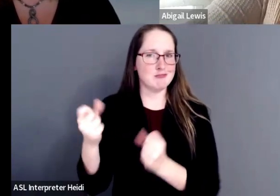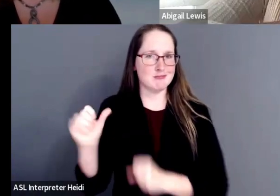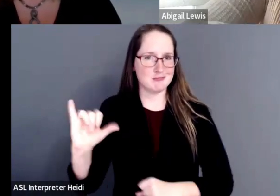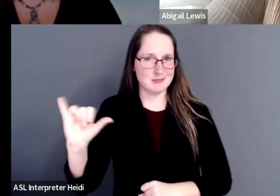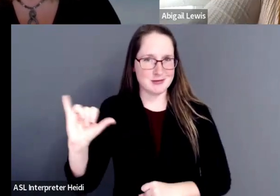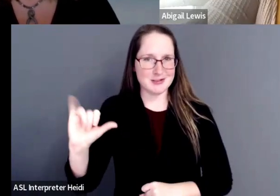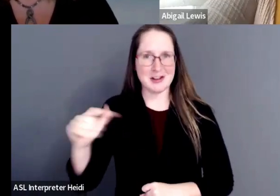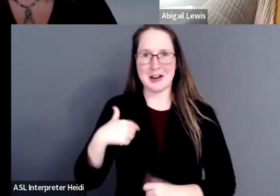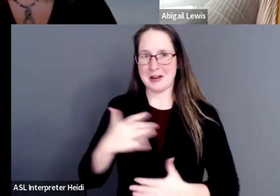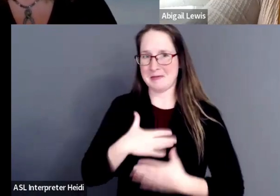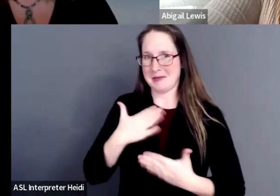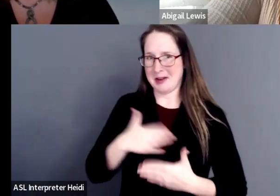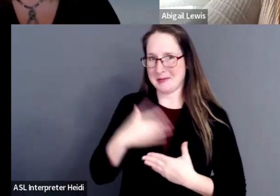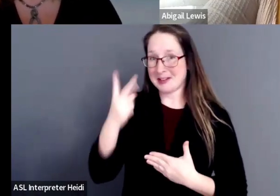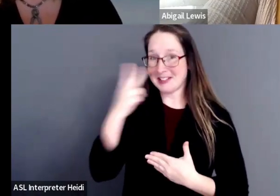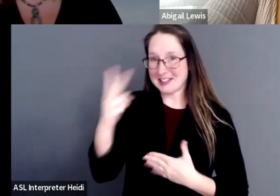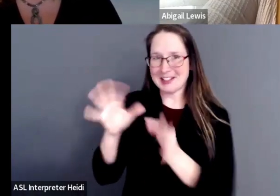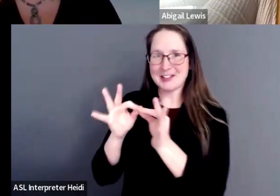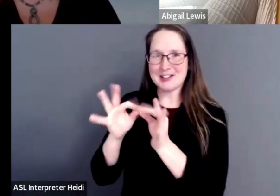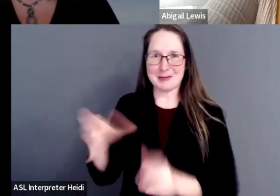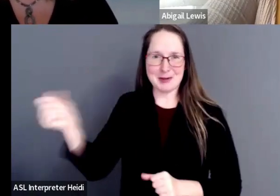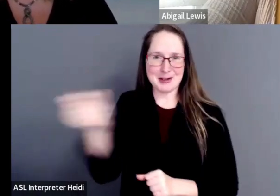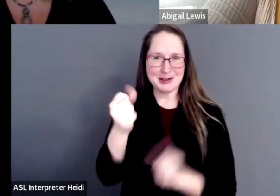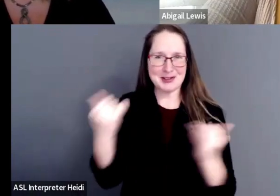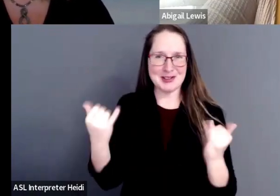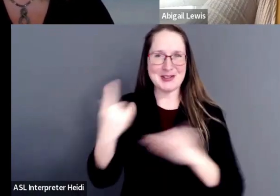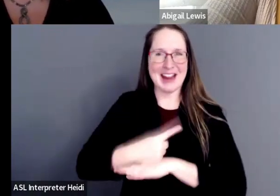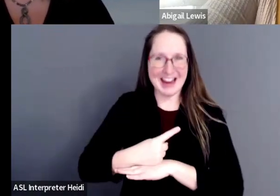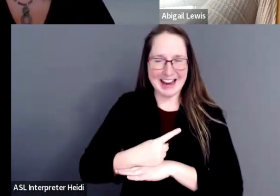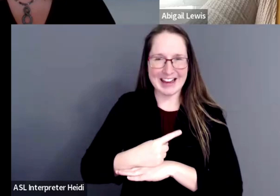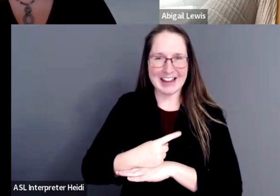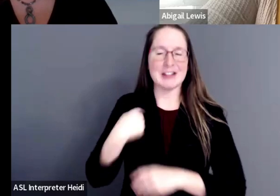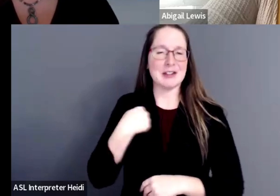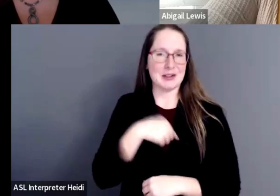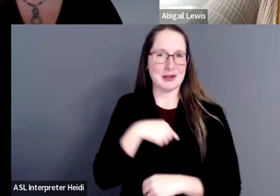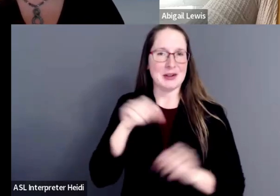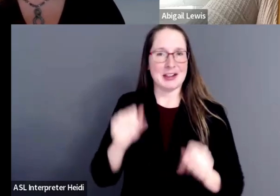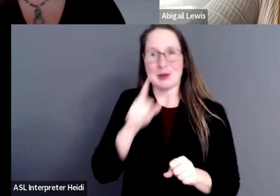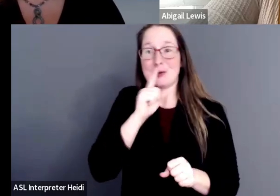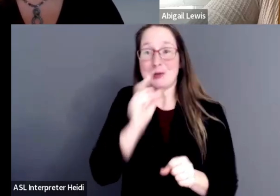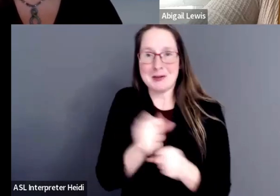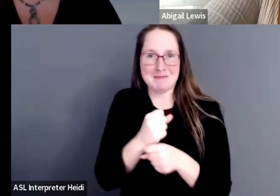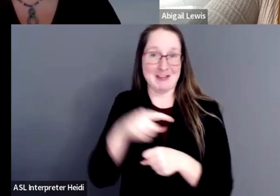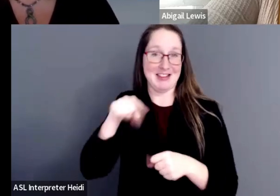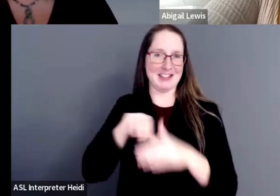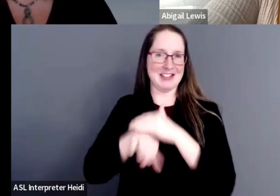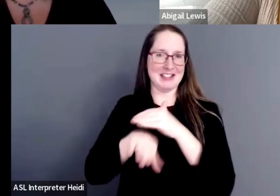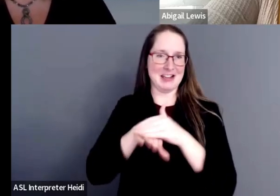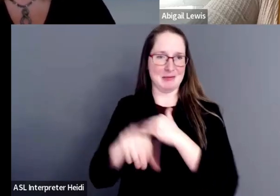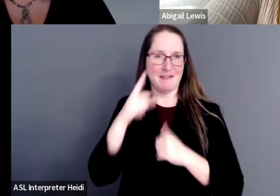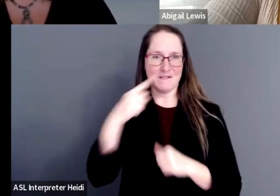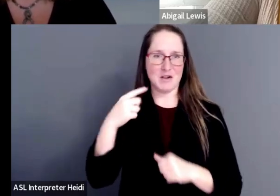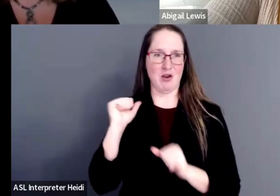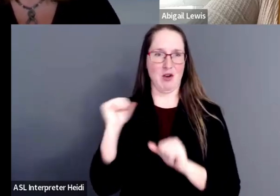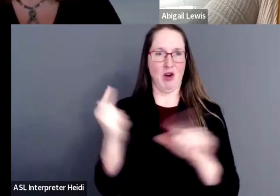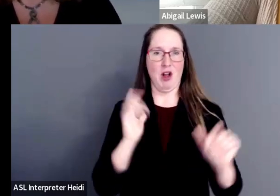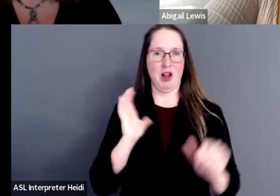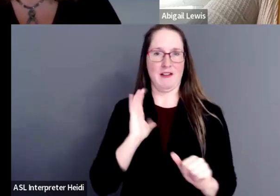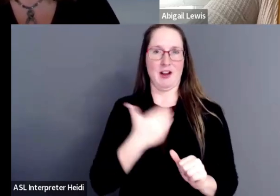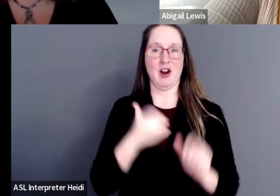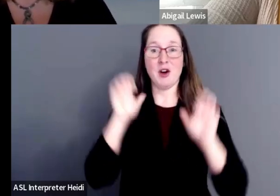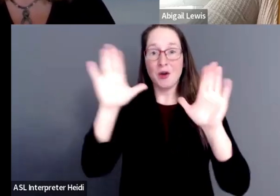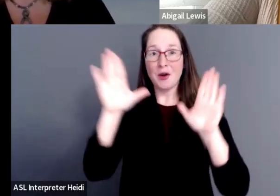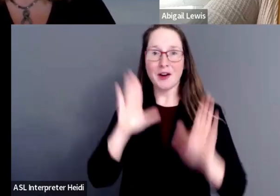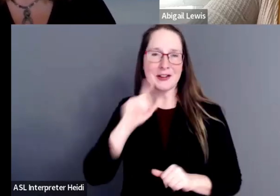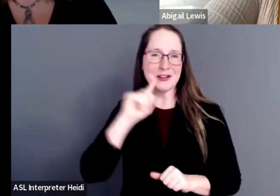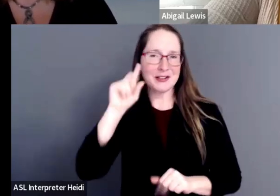I'm very happy to see we have an interpreter today so that we can really make this accessible for all of our wonderful deaf